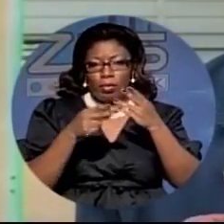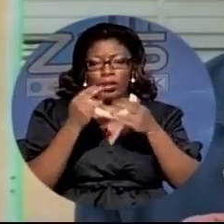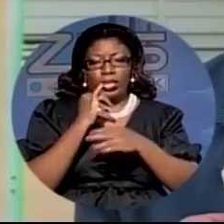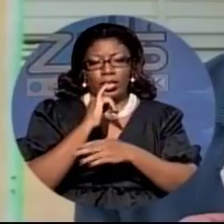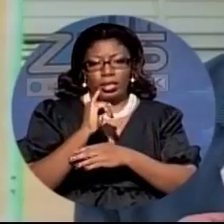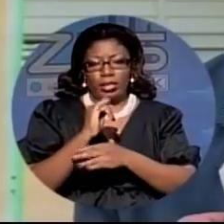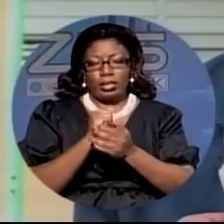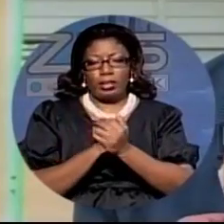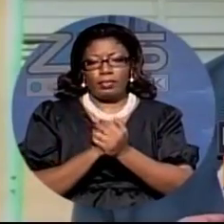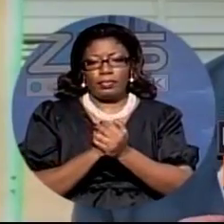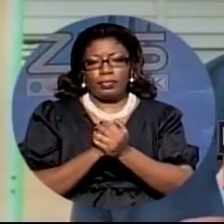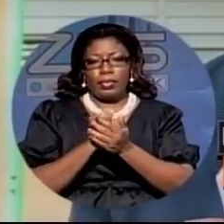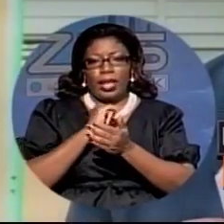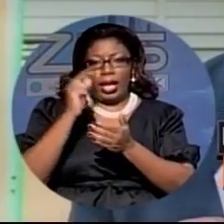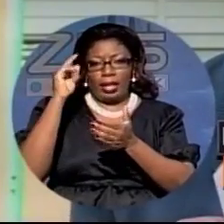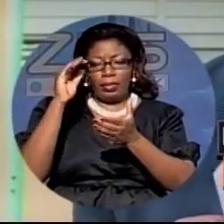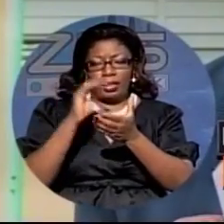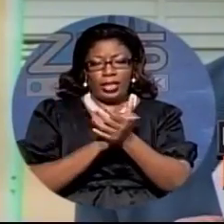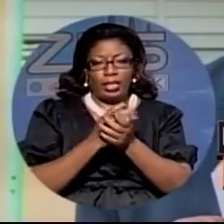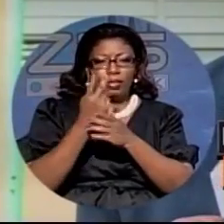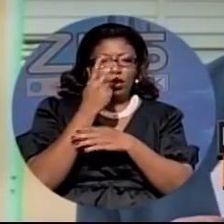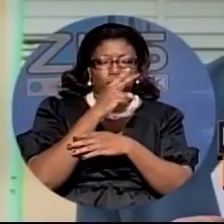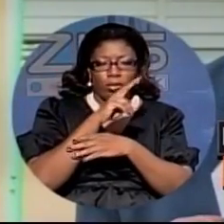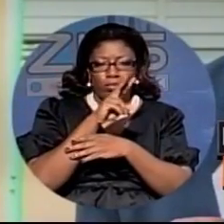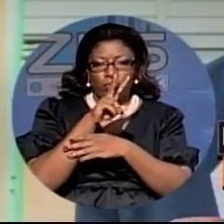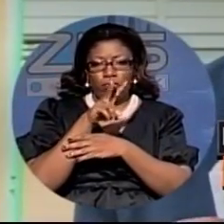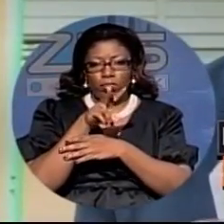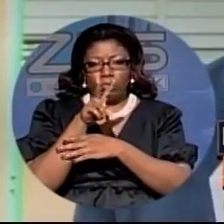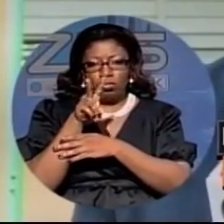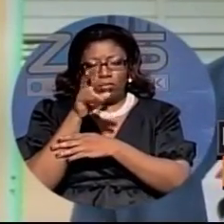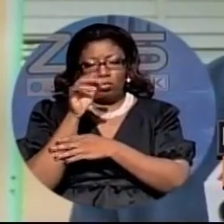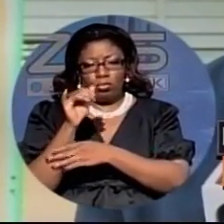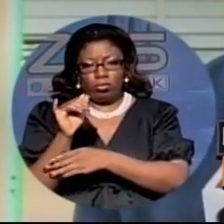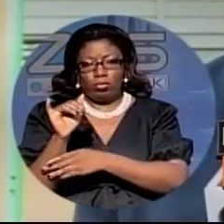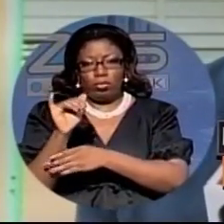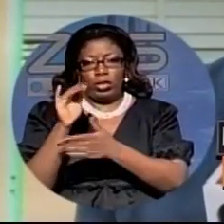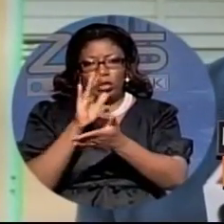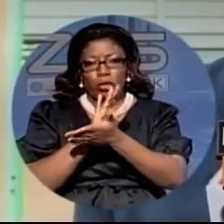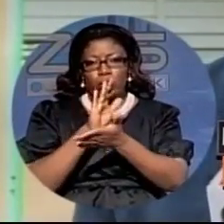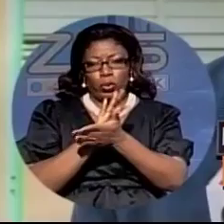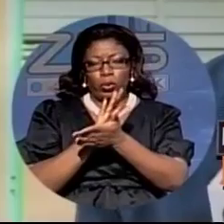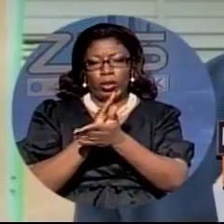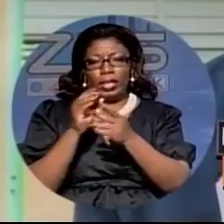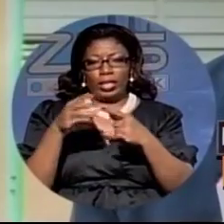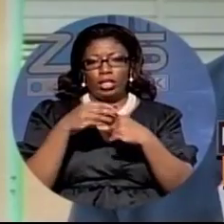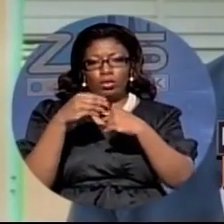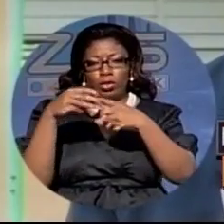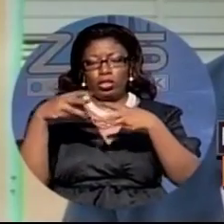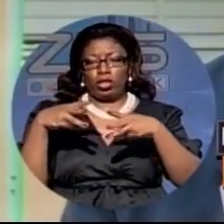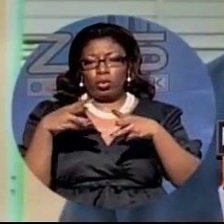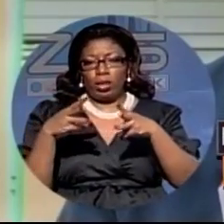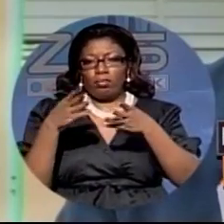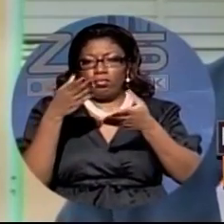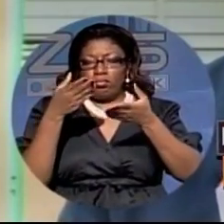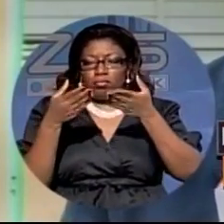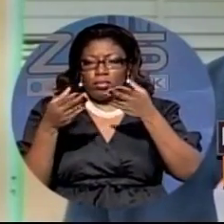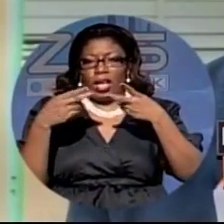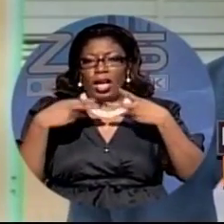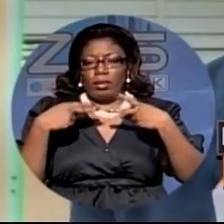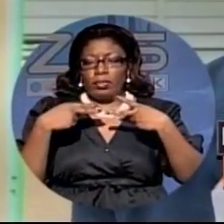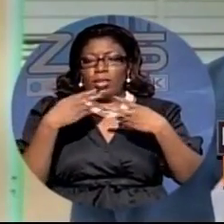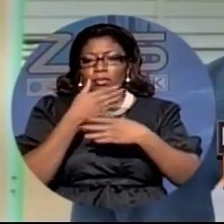the monitoring of the schools in a particular way perhaps have to be